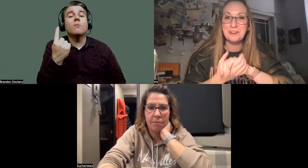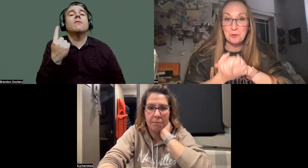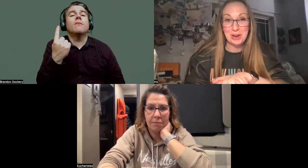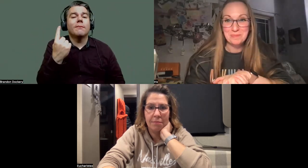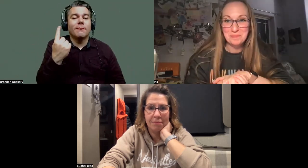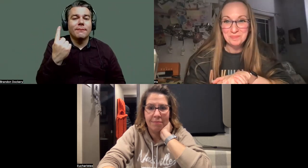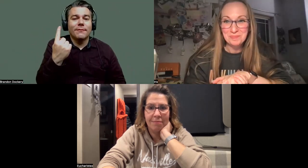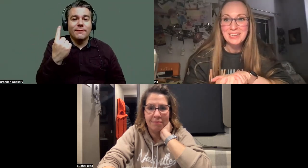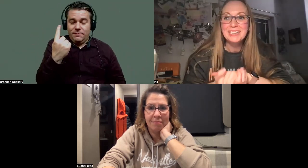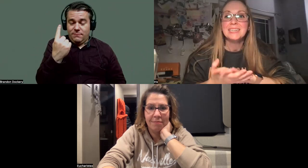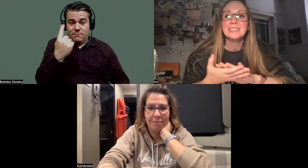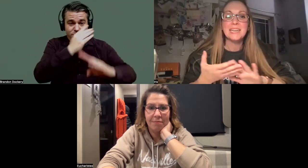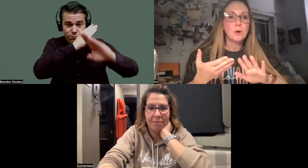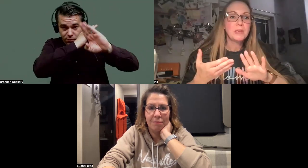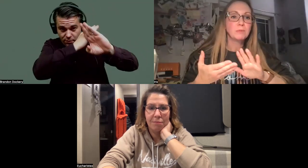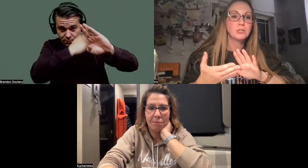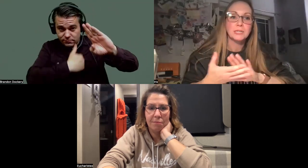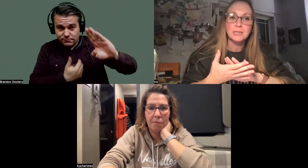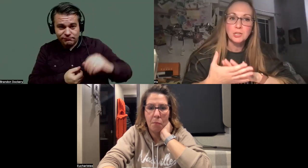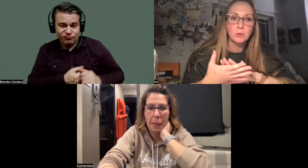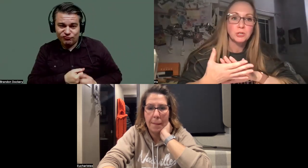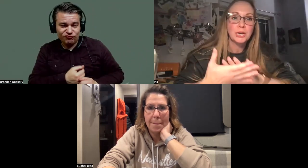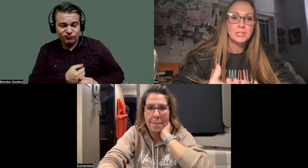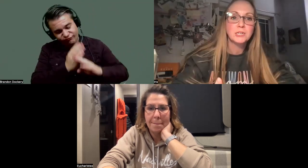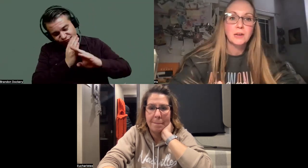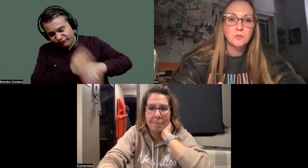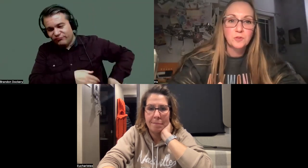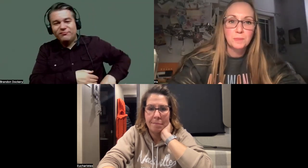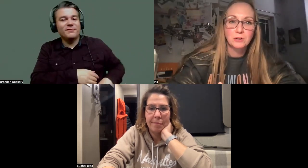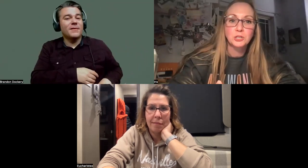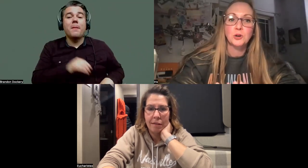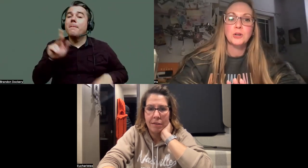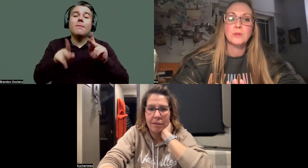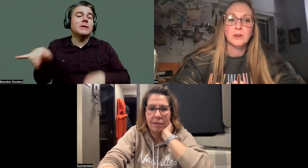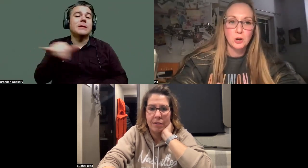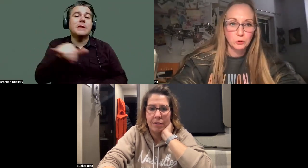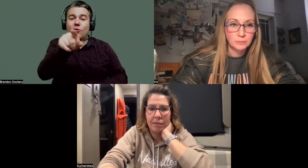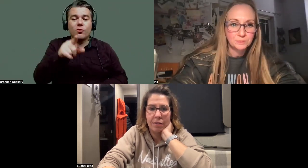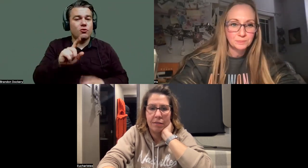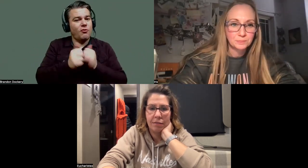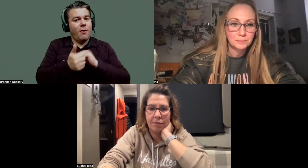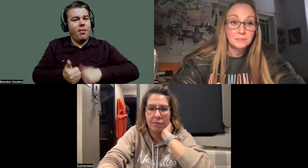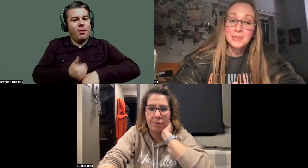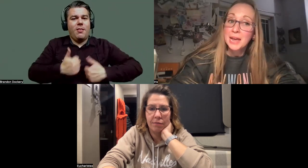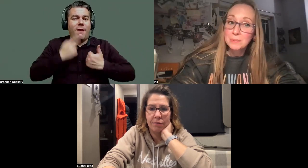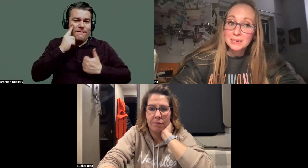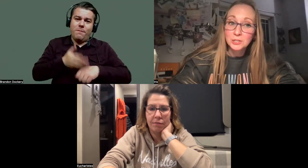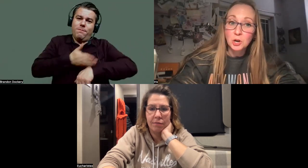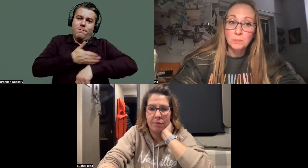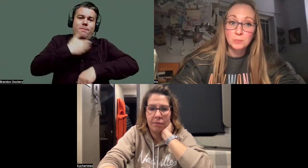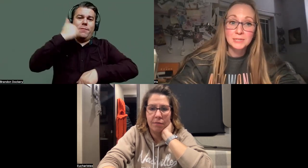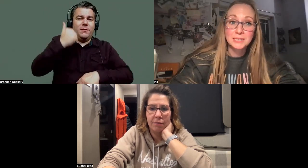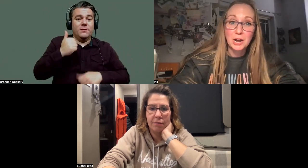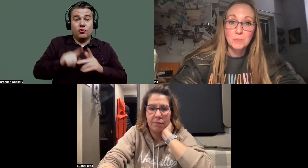to stand in our way. See how people just like you are changing lives for the better, starting with their own. At